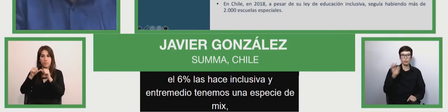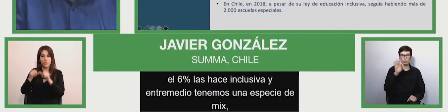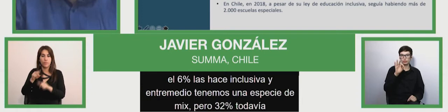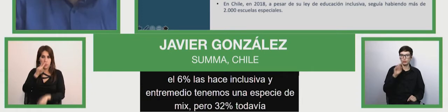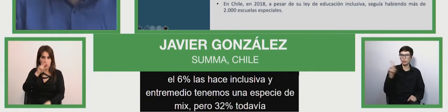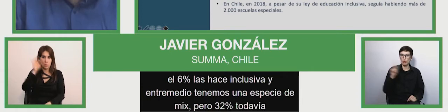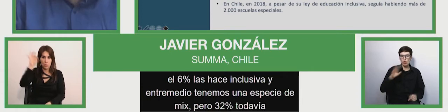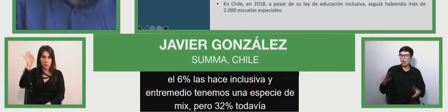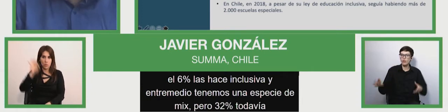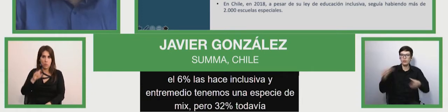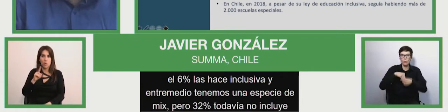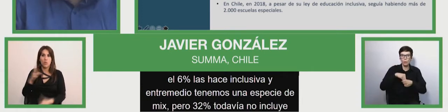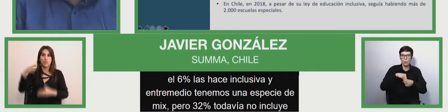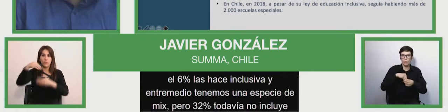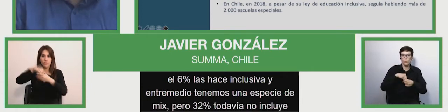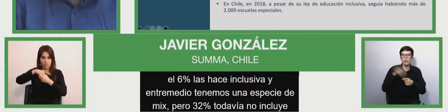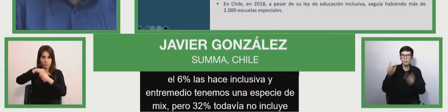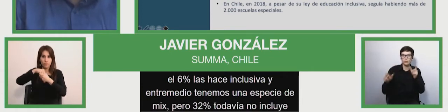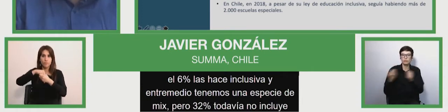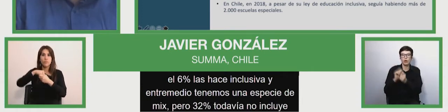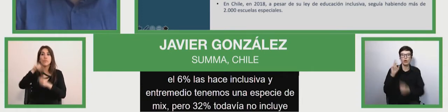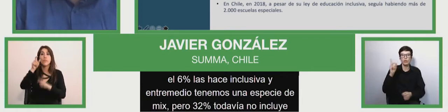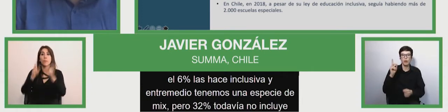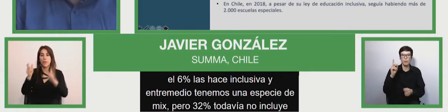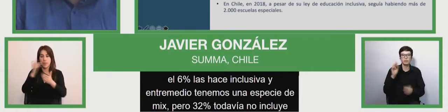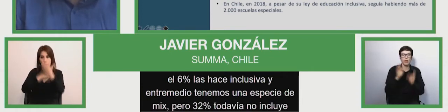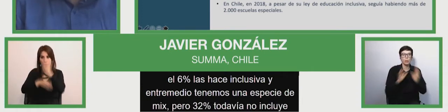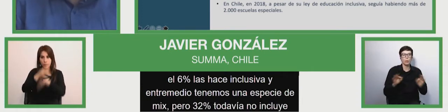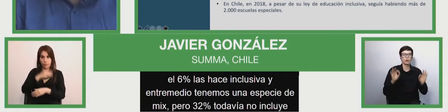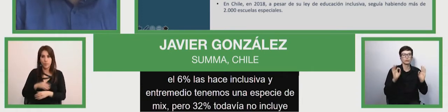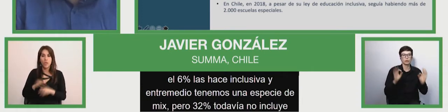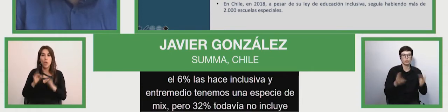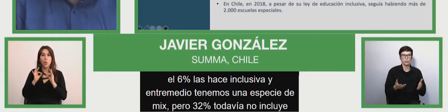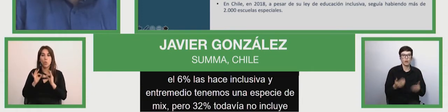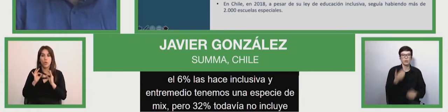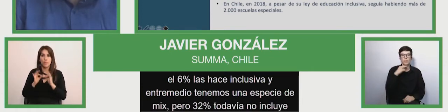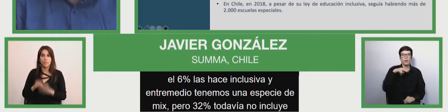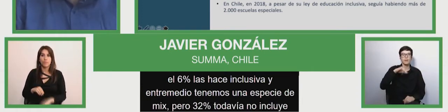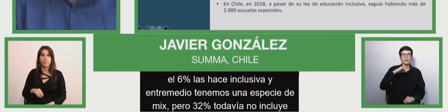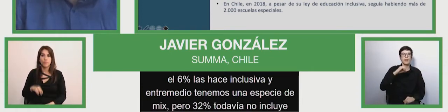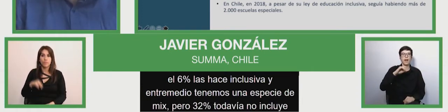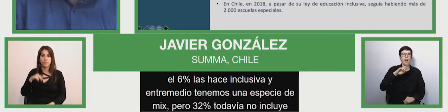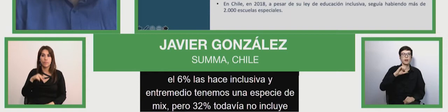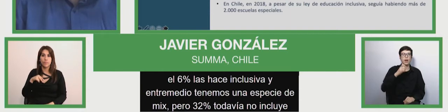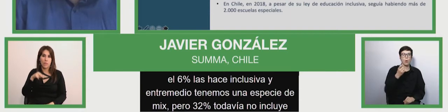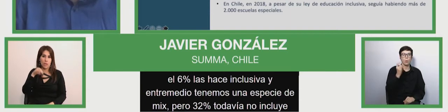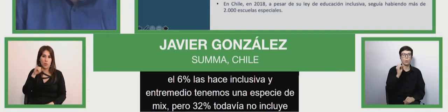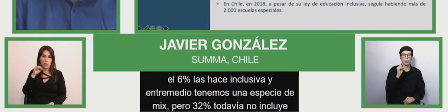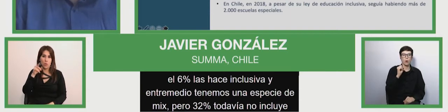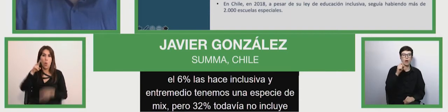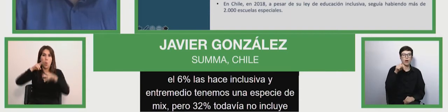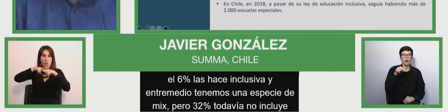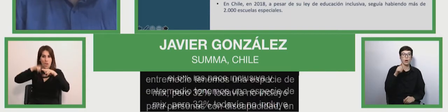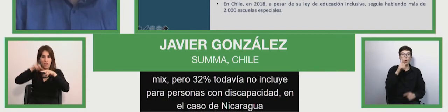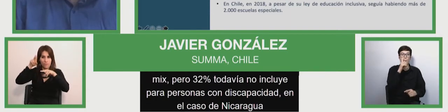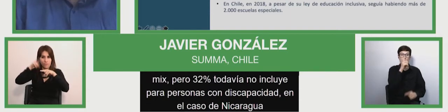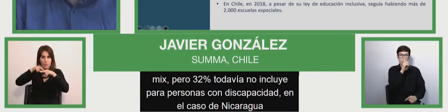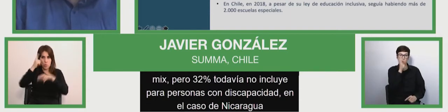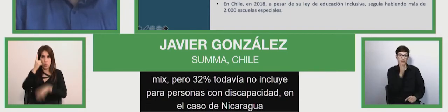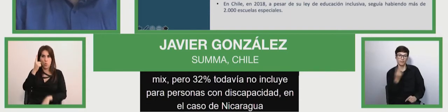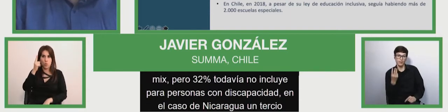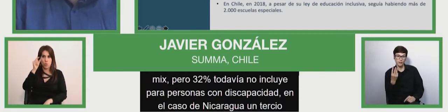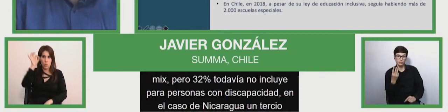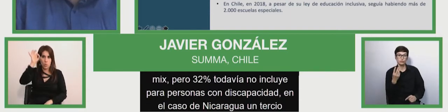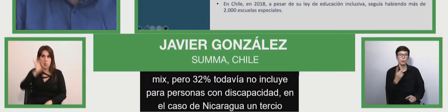have disabilities. In Nicaragua, this is a third of people who have disabilities. In Chile,